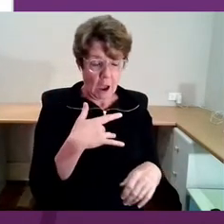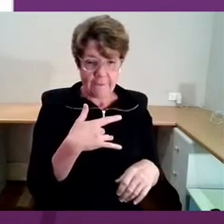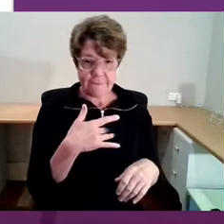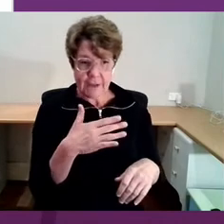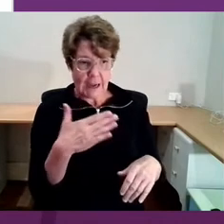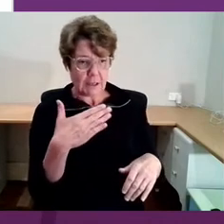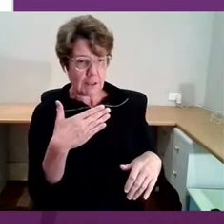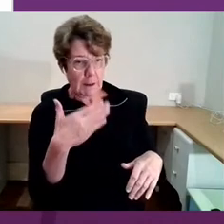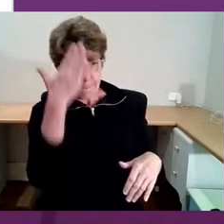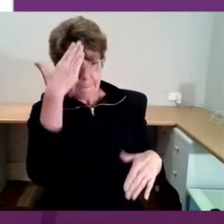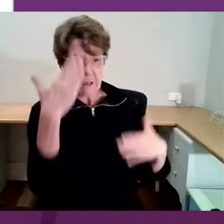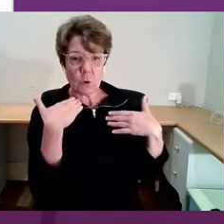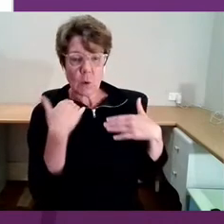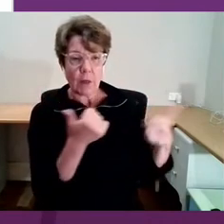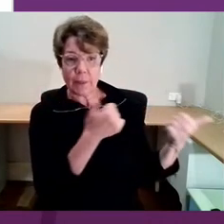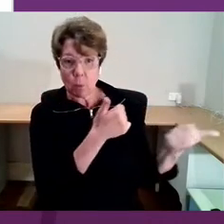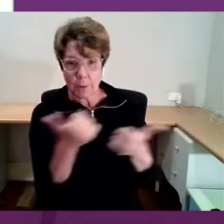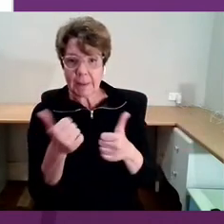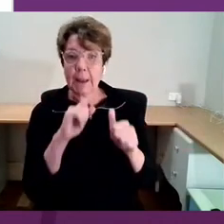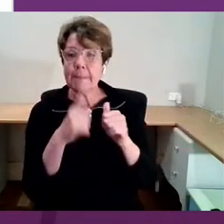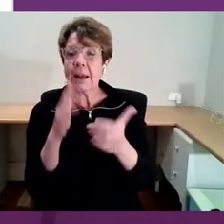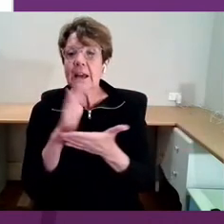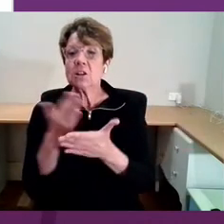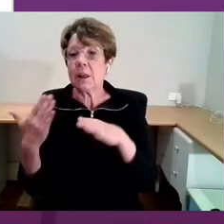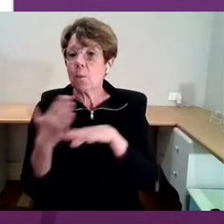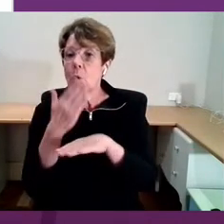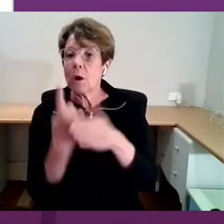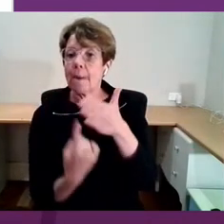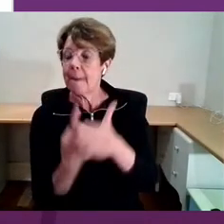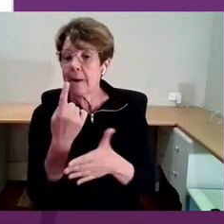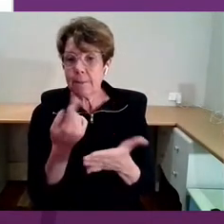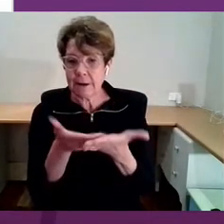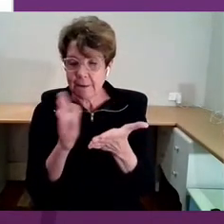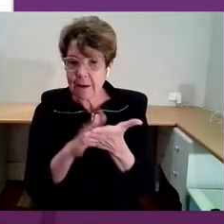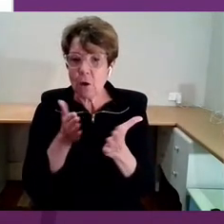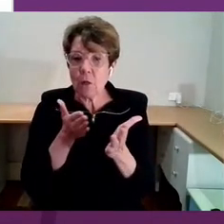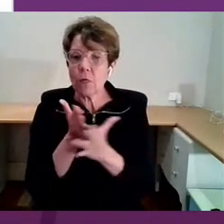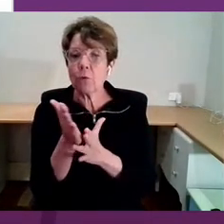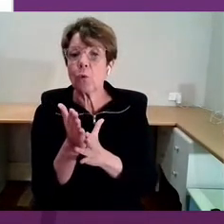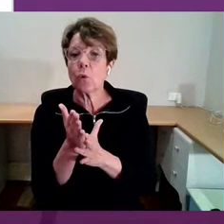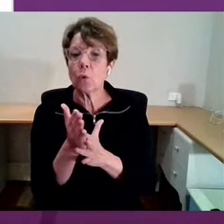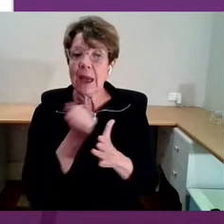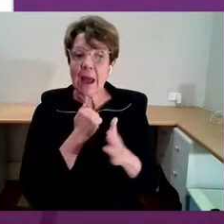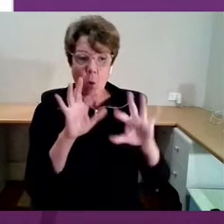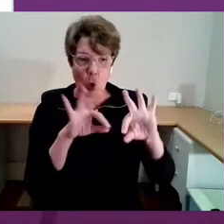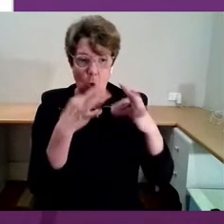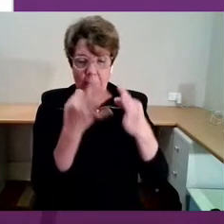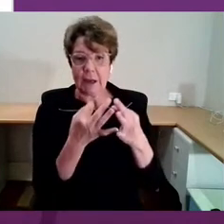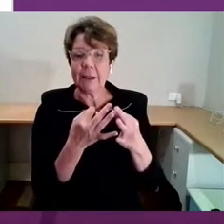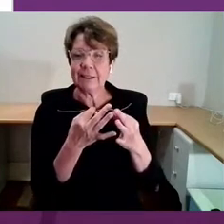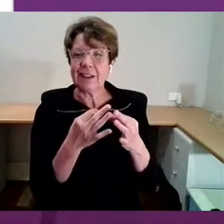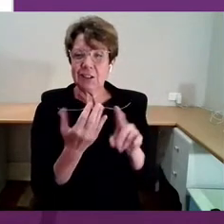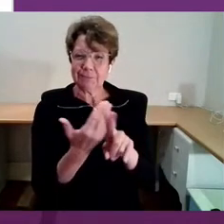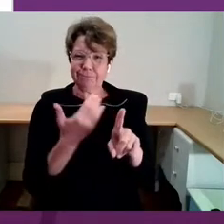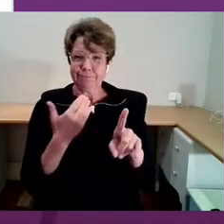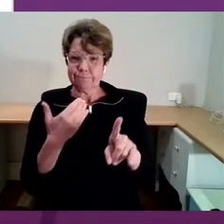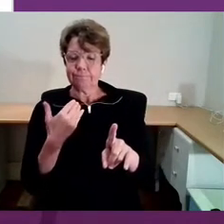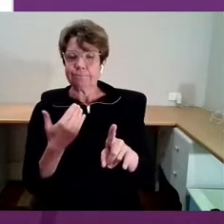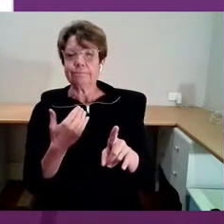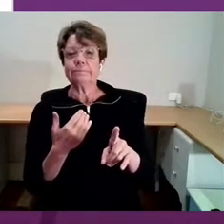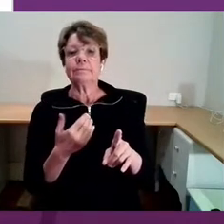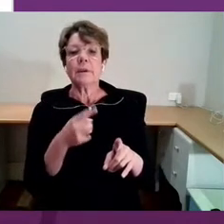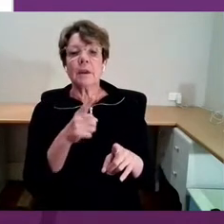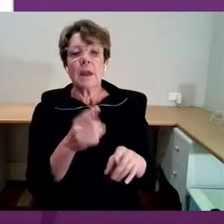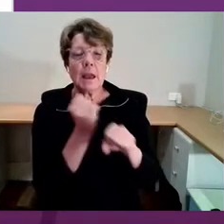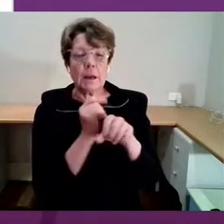But this was a piece of work that was undertaken by the Commission in the early days of its inception. And Georgie Harmut, who will